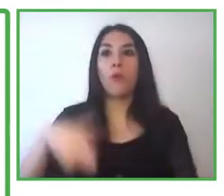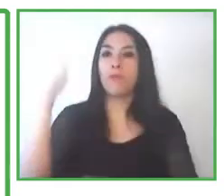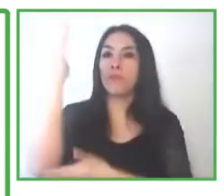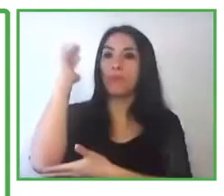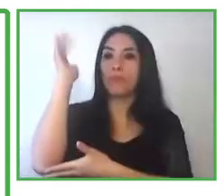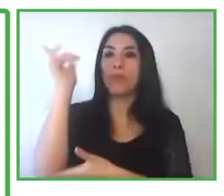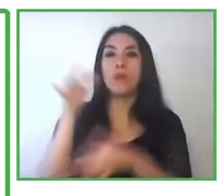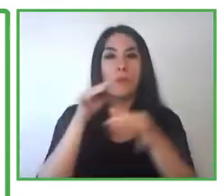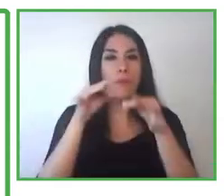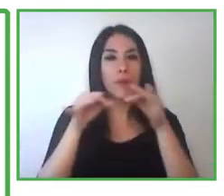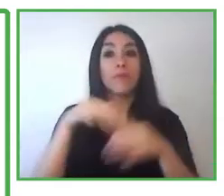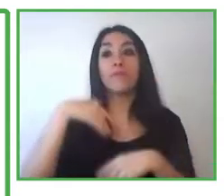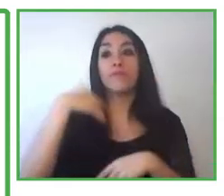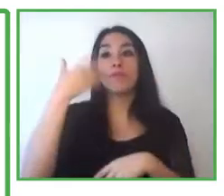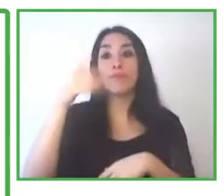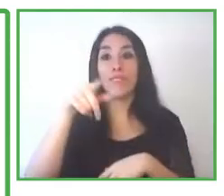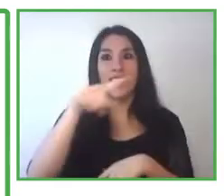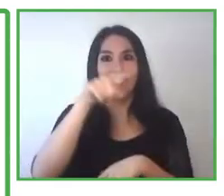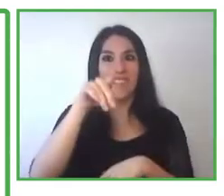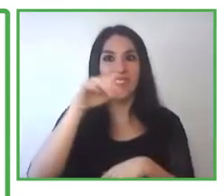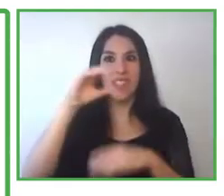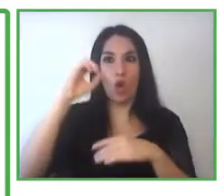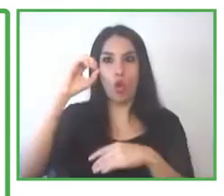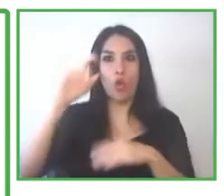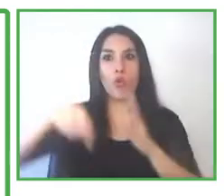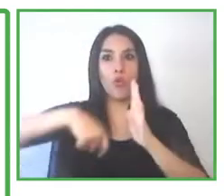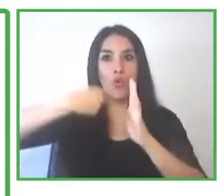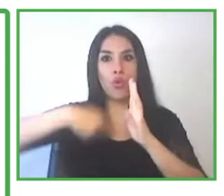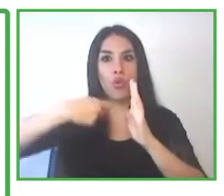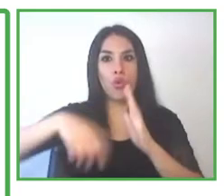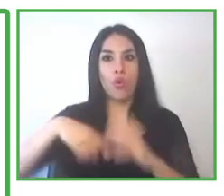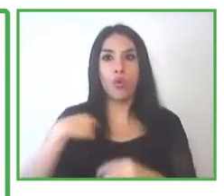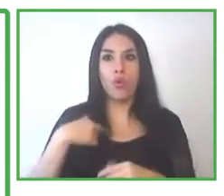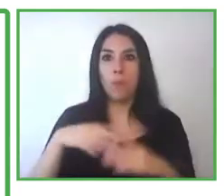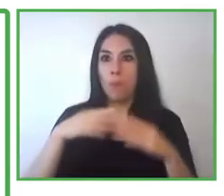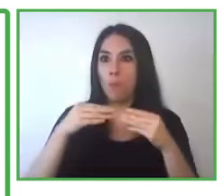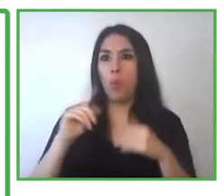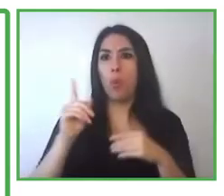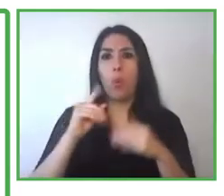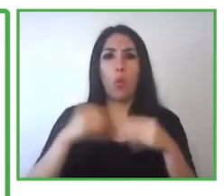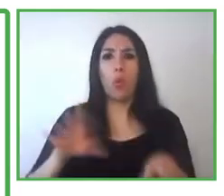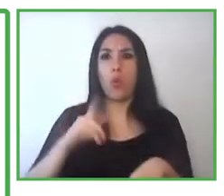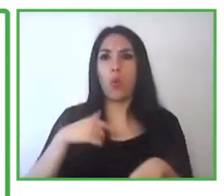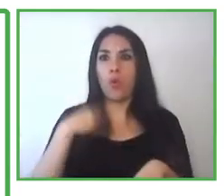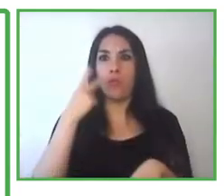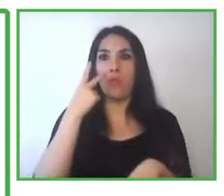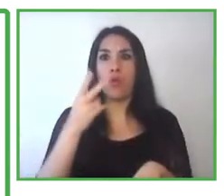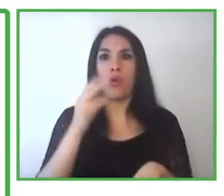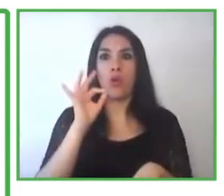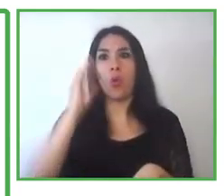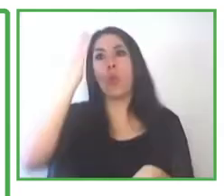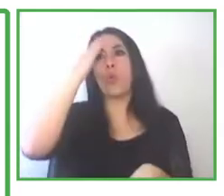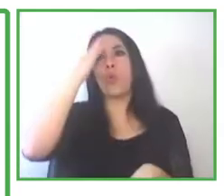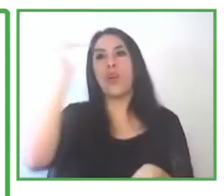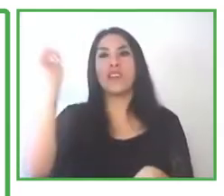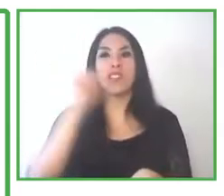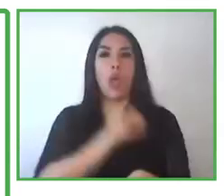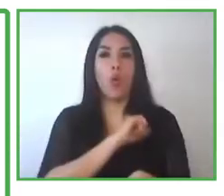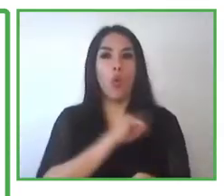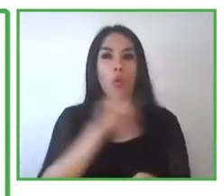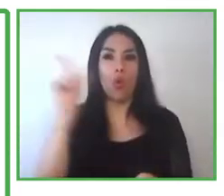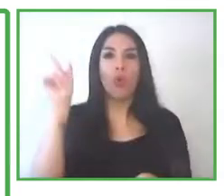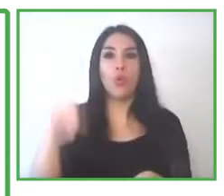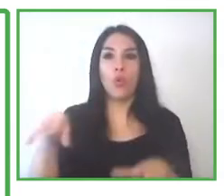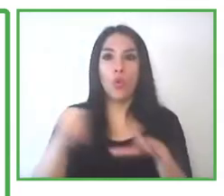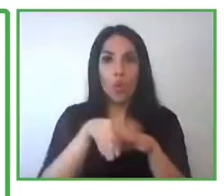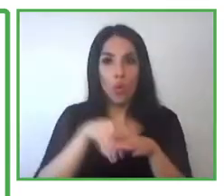every conference of Zero Project, and I would miss it for the world. However, we cannot be together, unfortunately, this